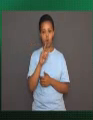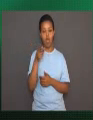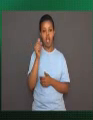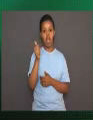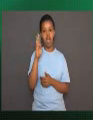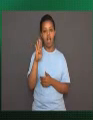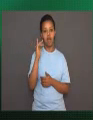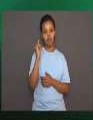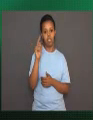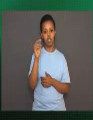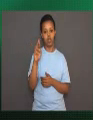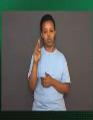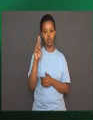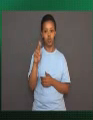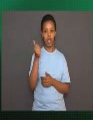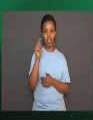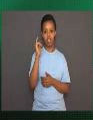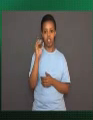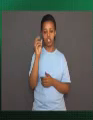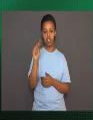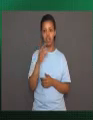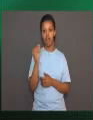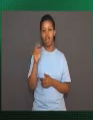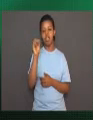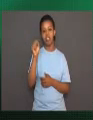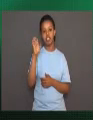and sensitization.